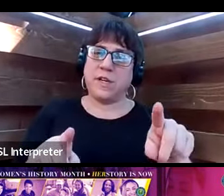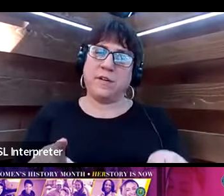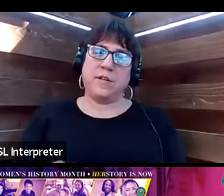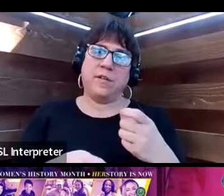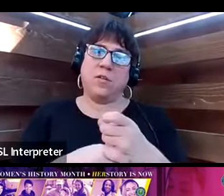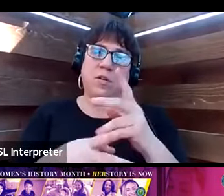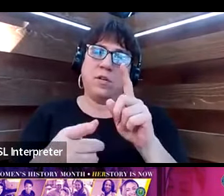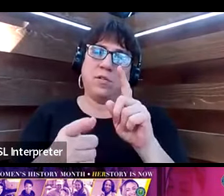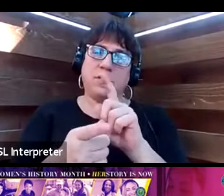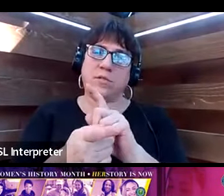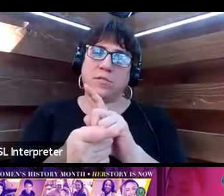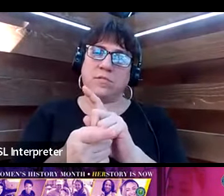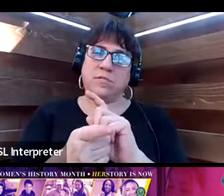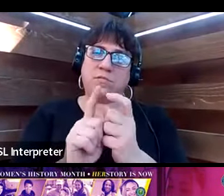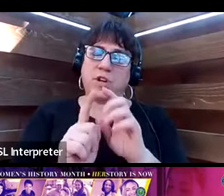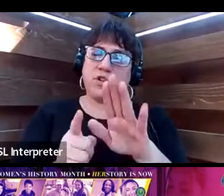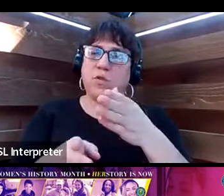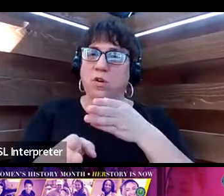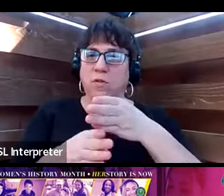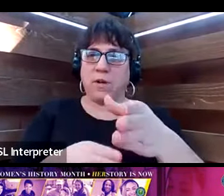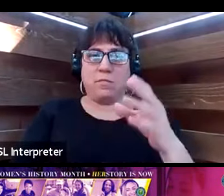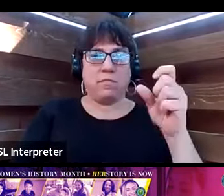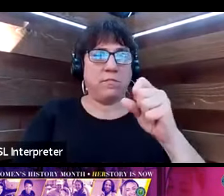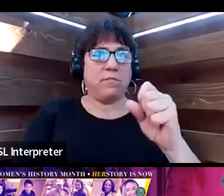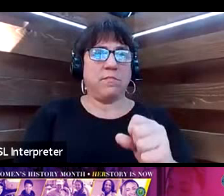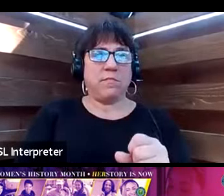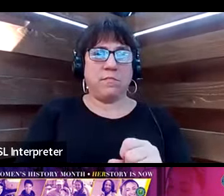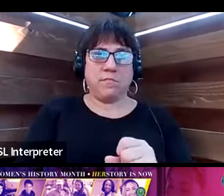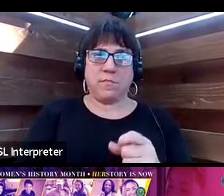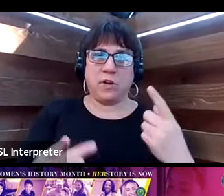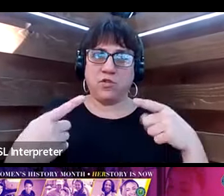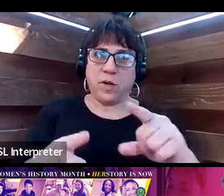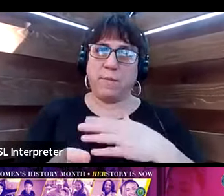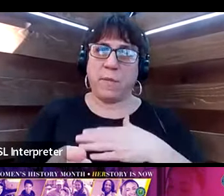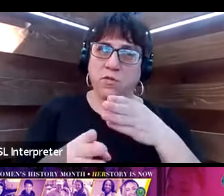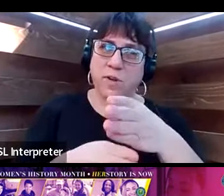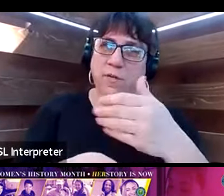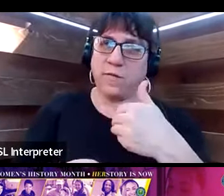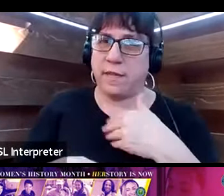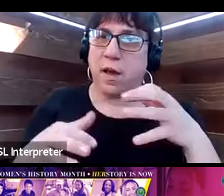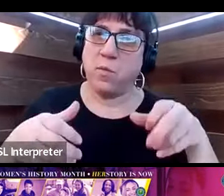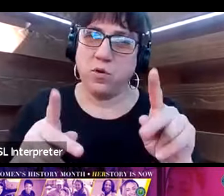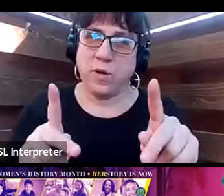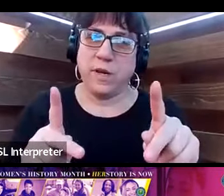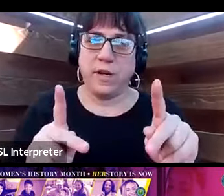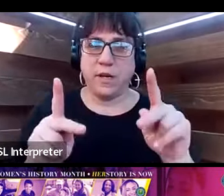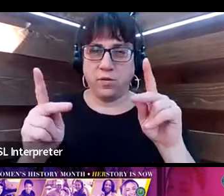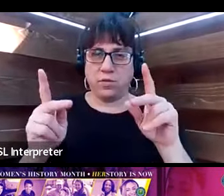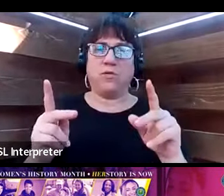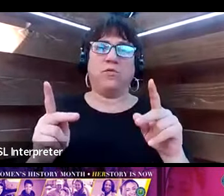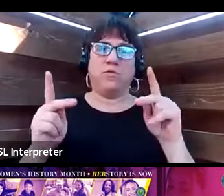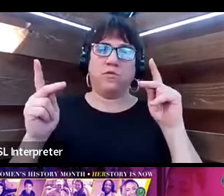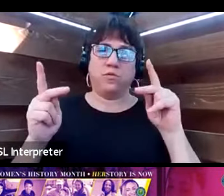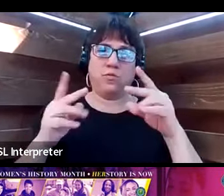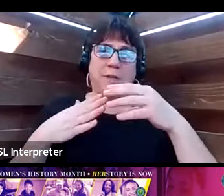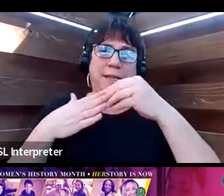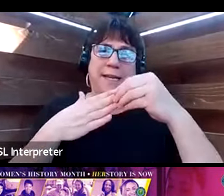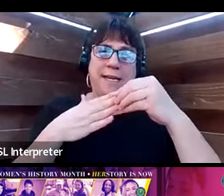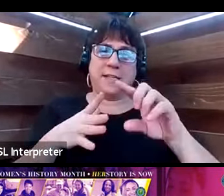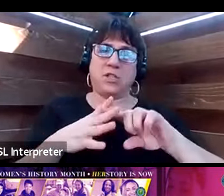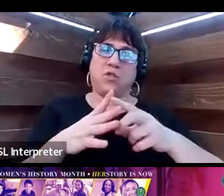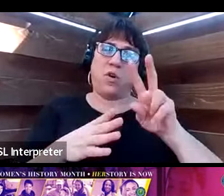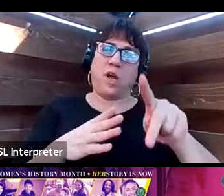Yes, throughout my career, I've been, I've had the opportunity to lead startup organizations